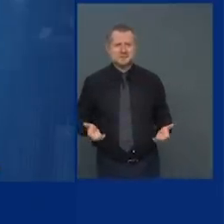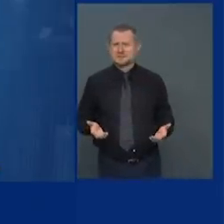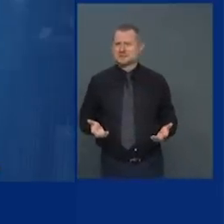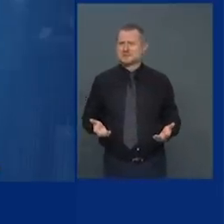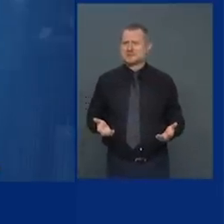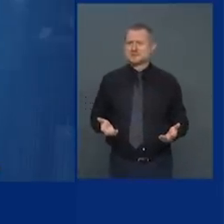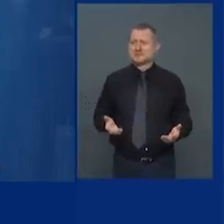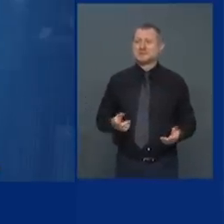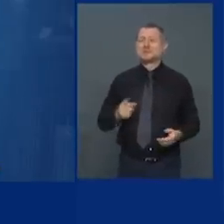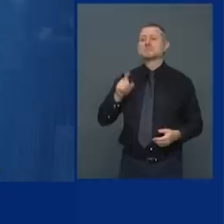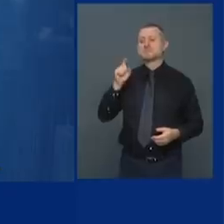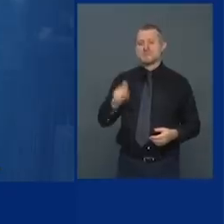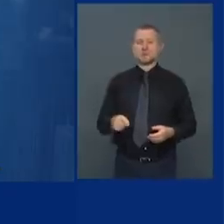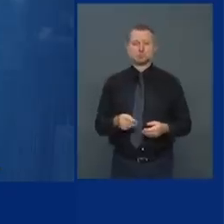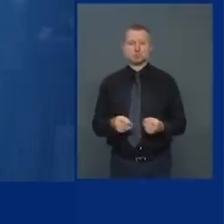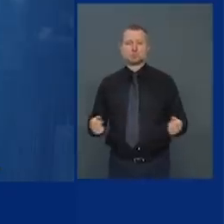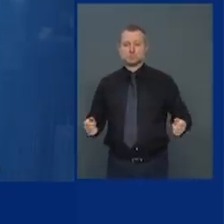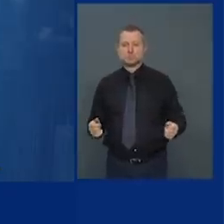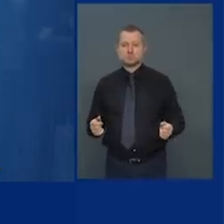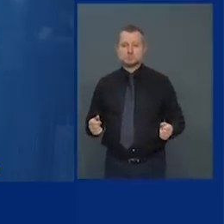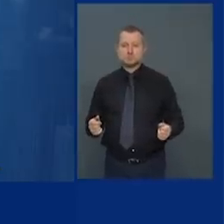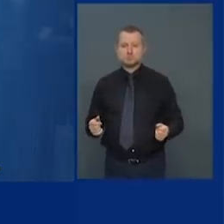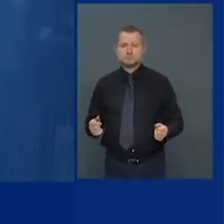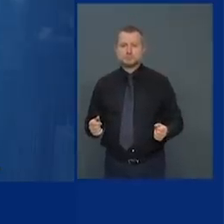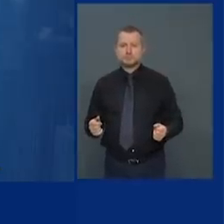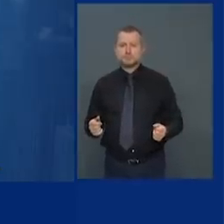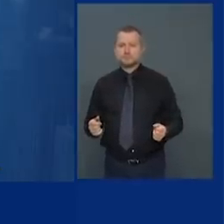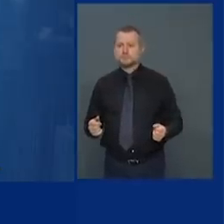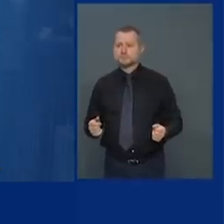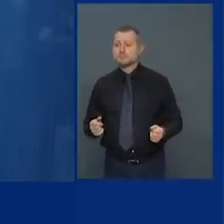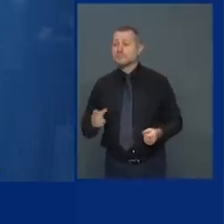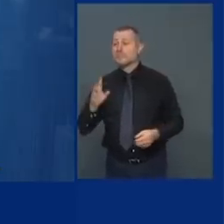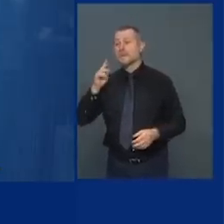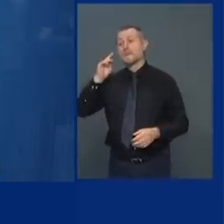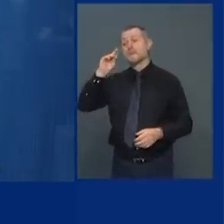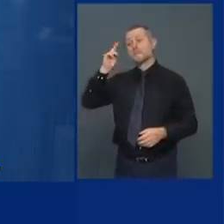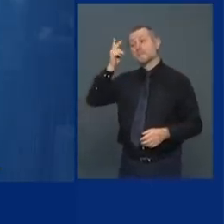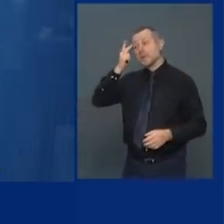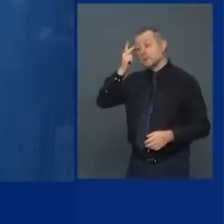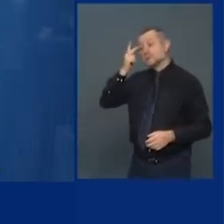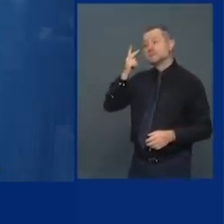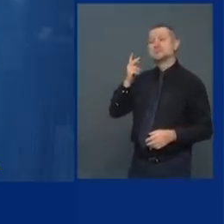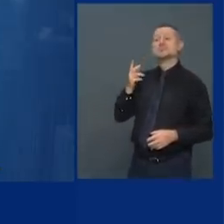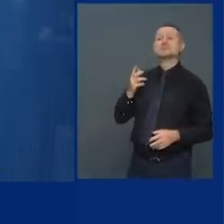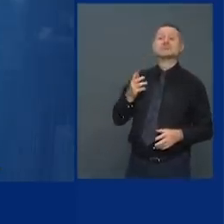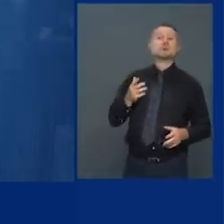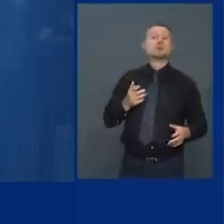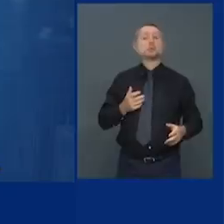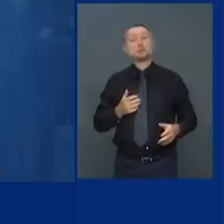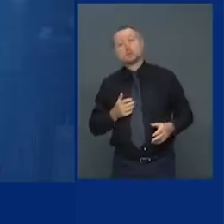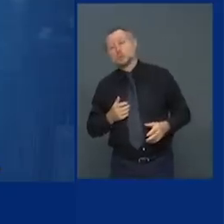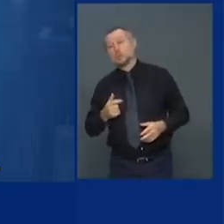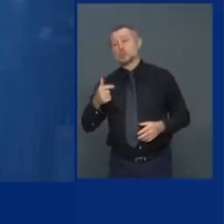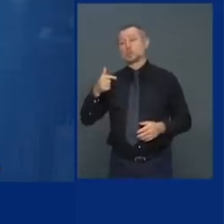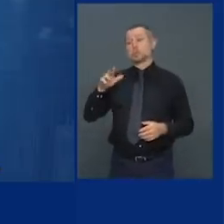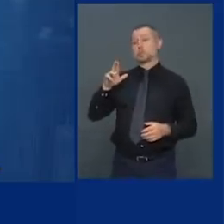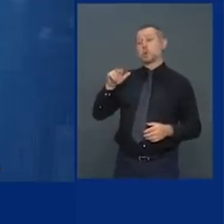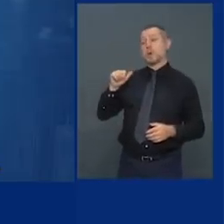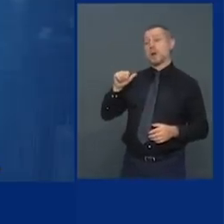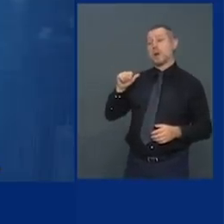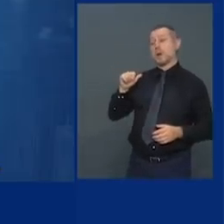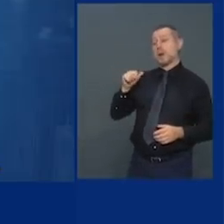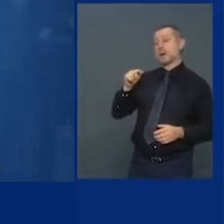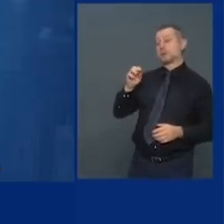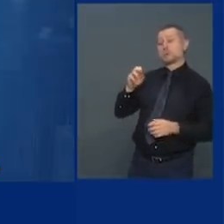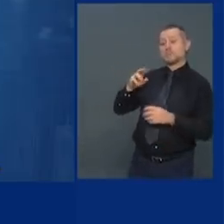it has to be resolved politically it's a quagmire for a local politician to step